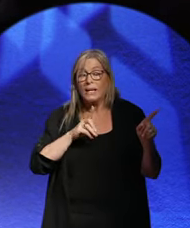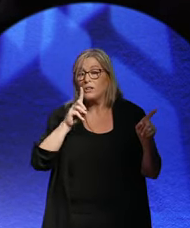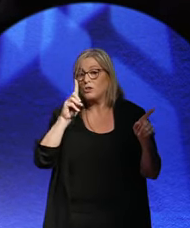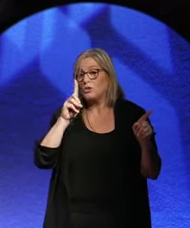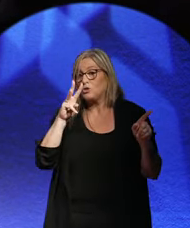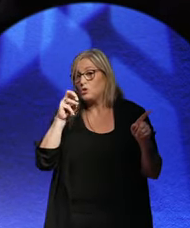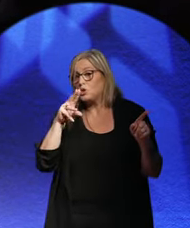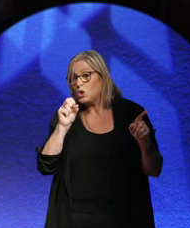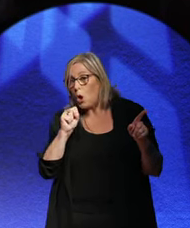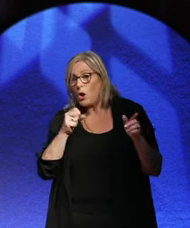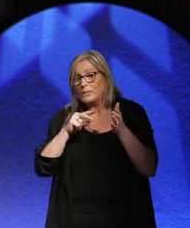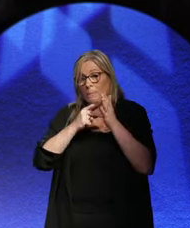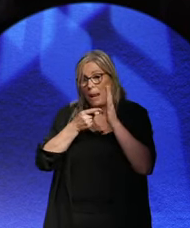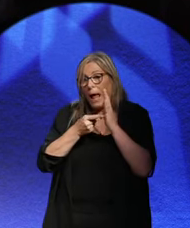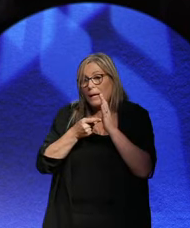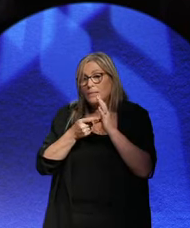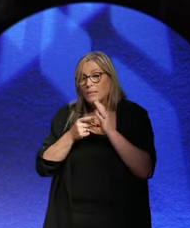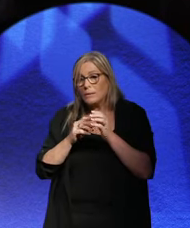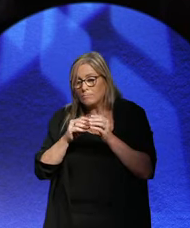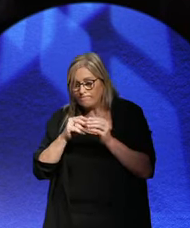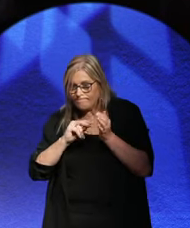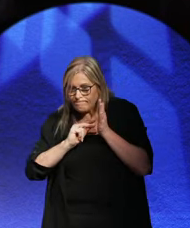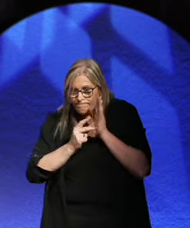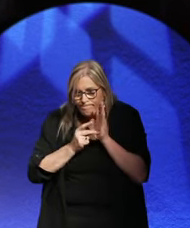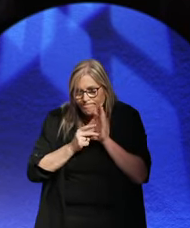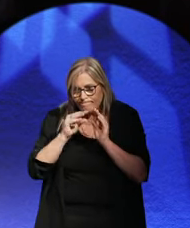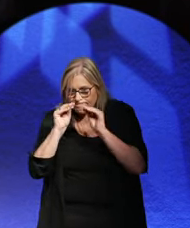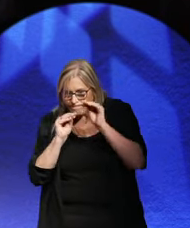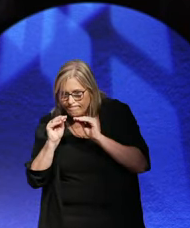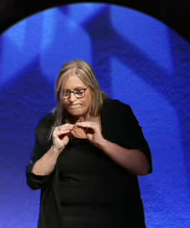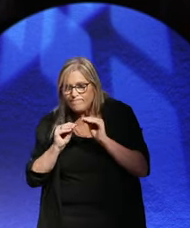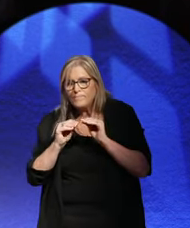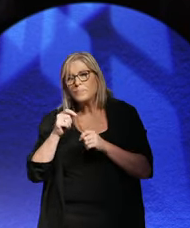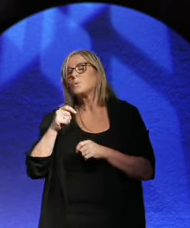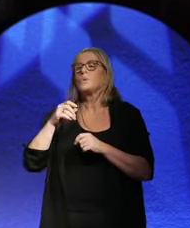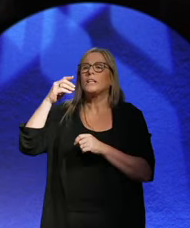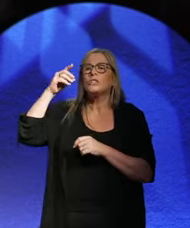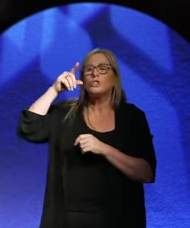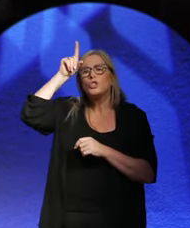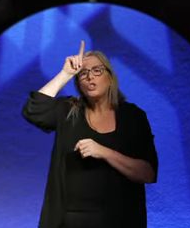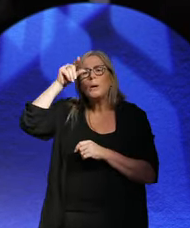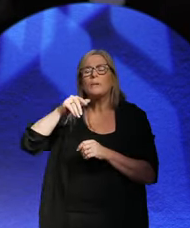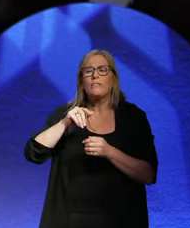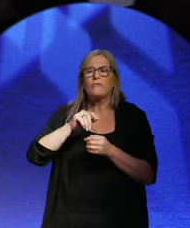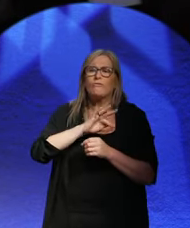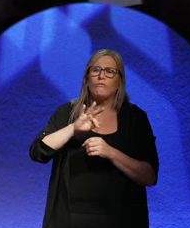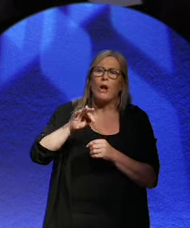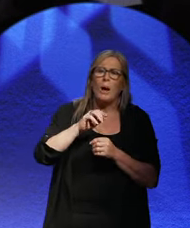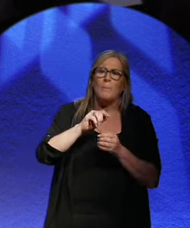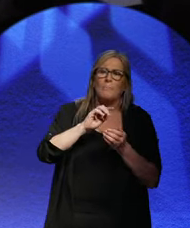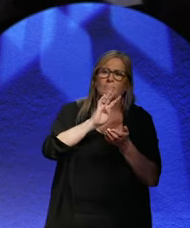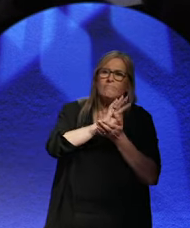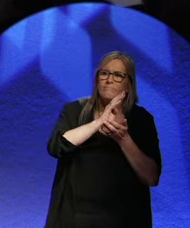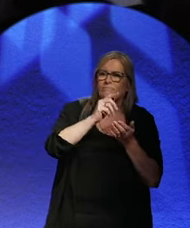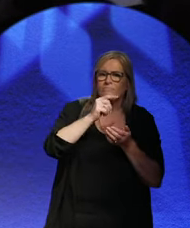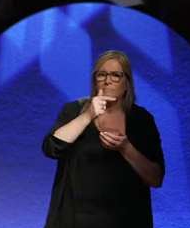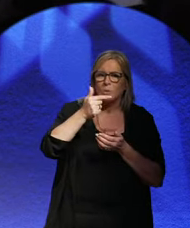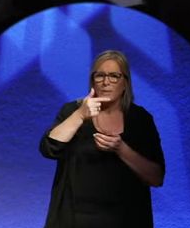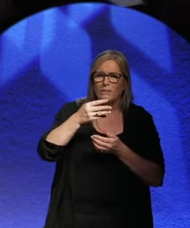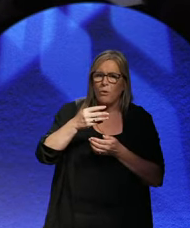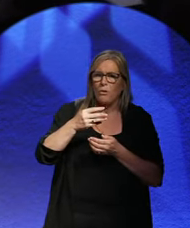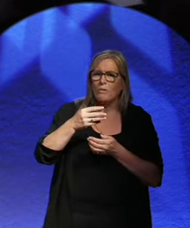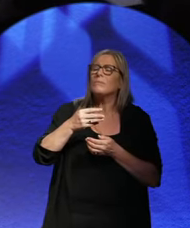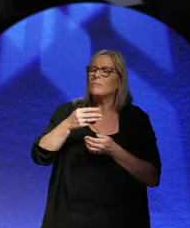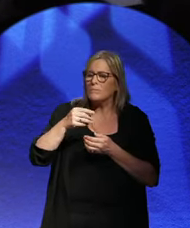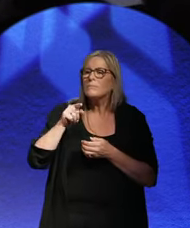kind of constructed. And so Germany then from 24 with Gustav Stressman as the foreign minister trying to